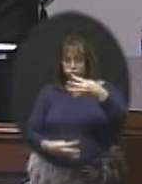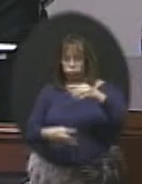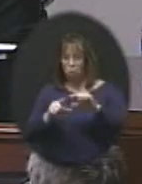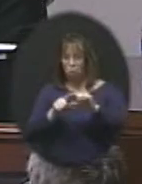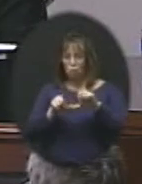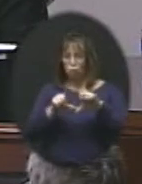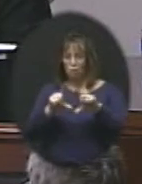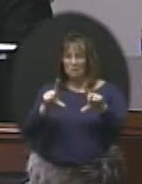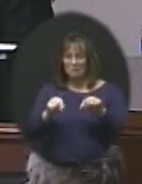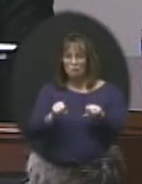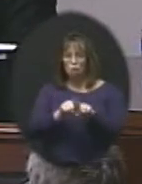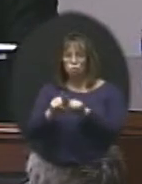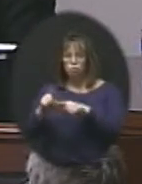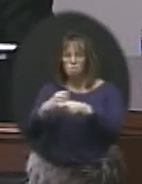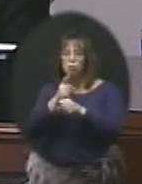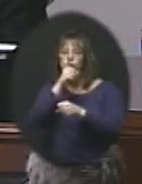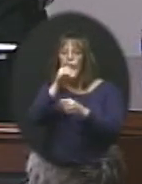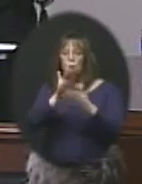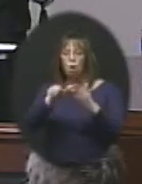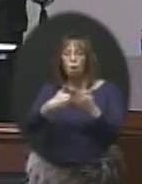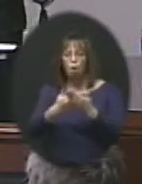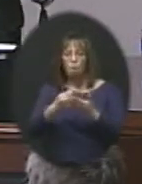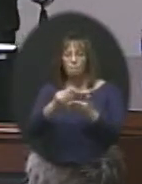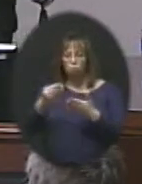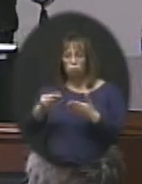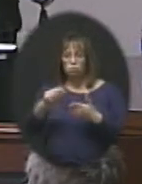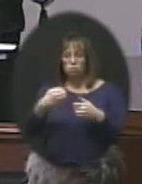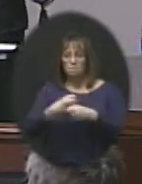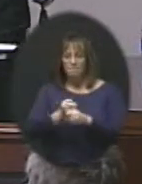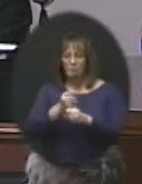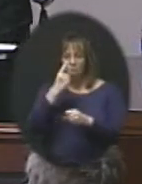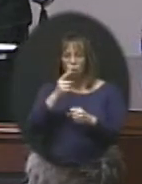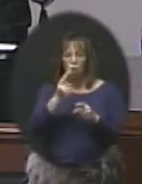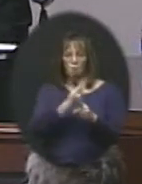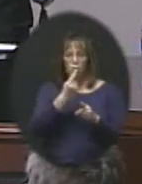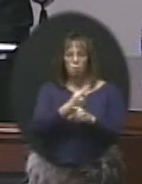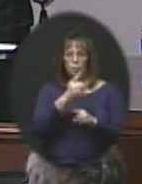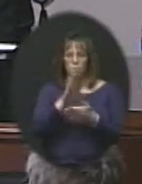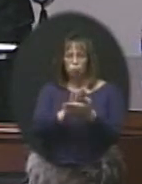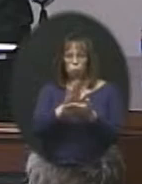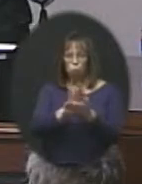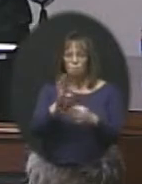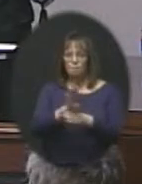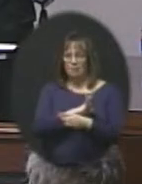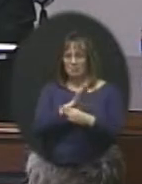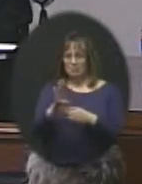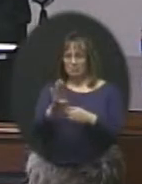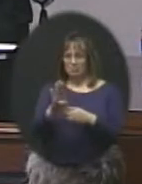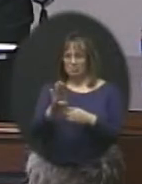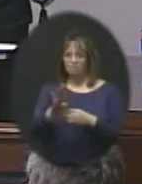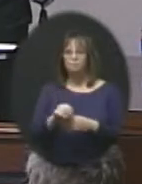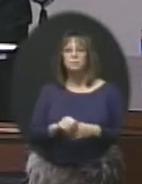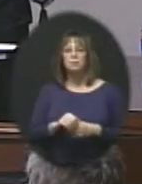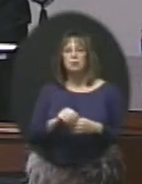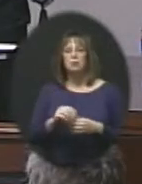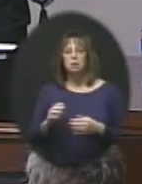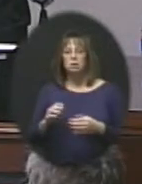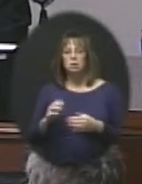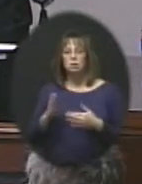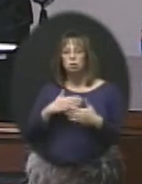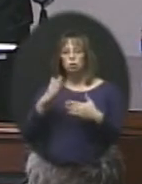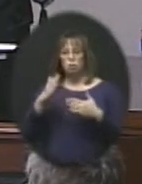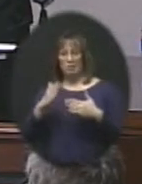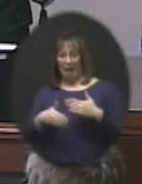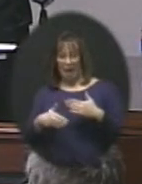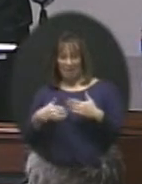And then we're also making sure that all of the purchases that are being made are for appropriate school business. And then to kind of tie up the